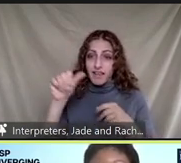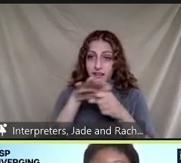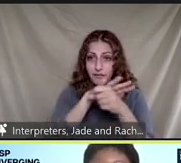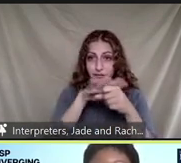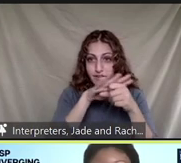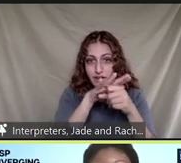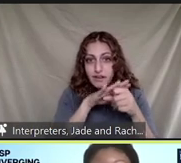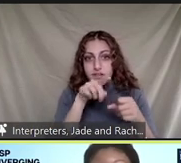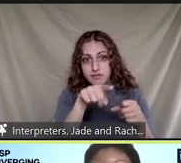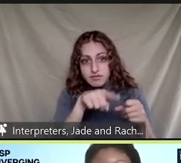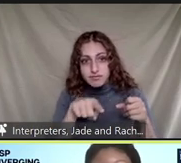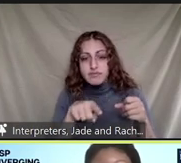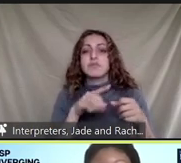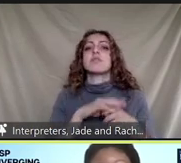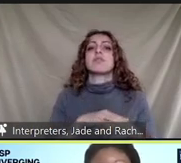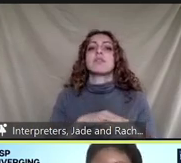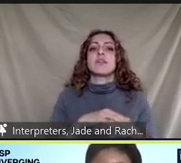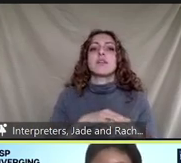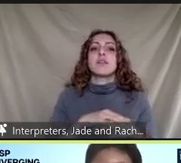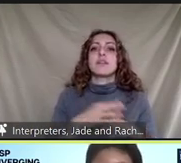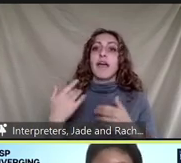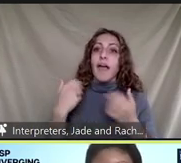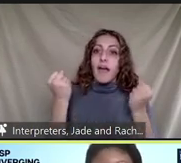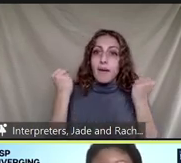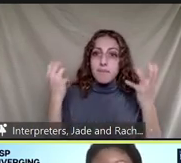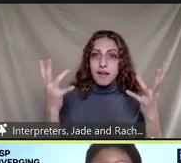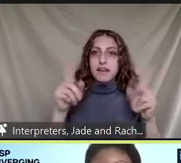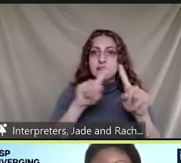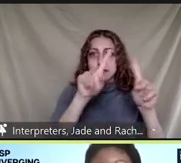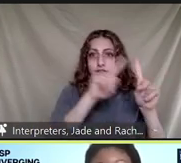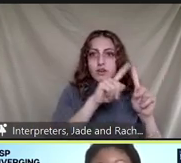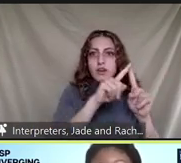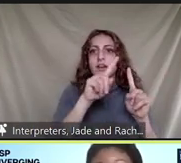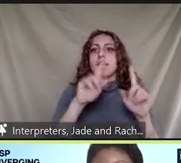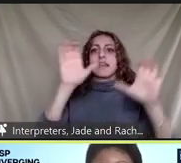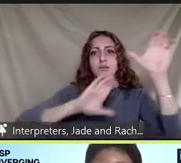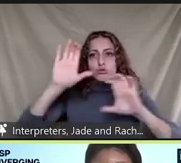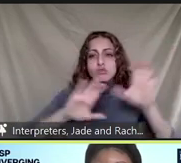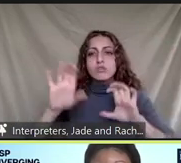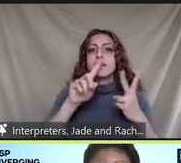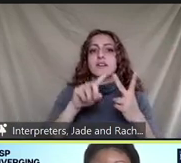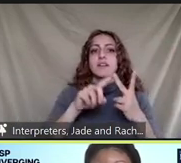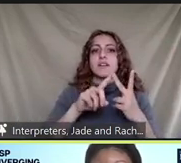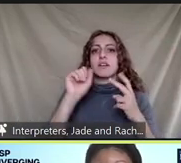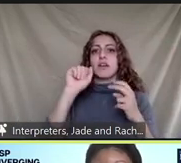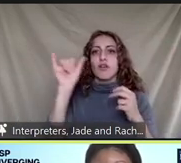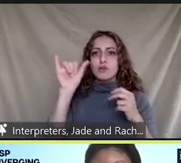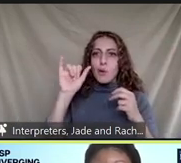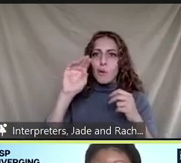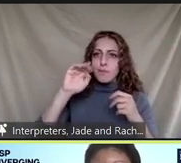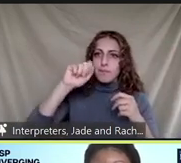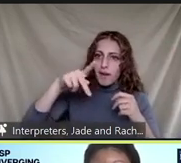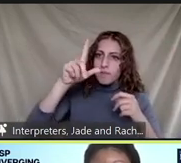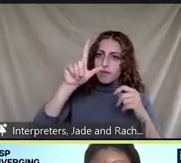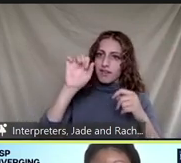a unique combination of meteorology atmospheric chemistry and topography that makes our region